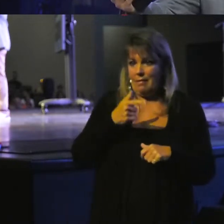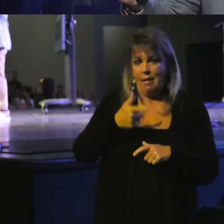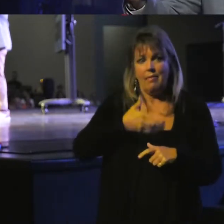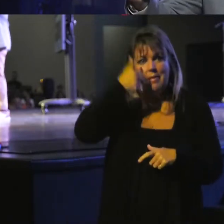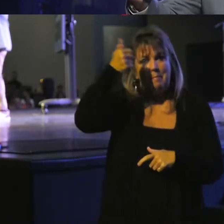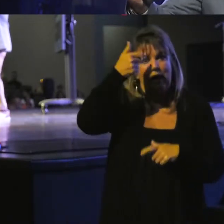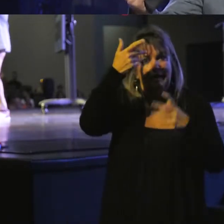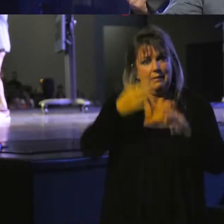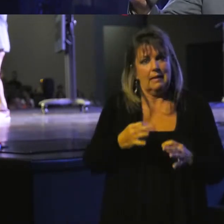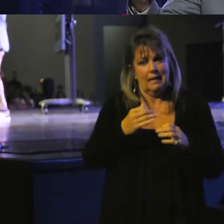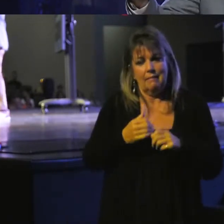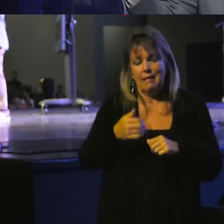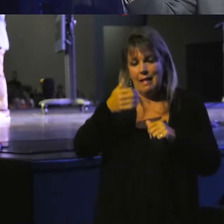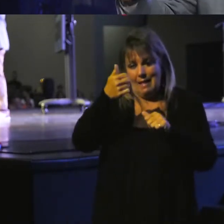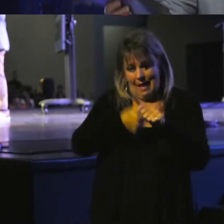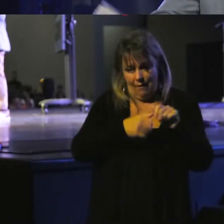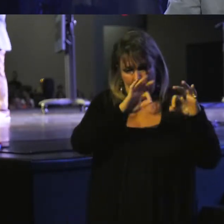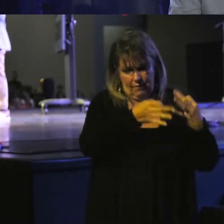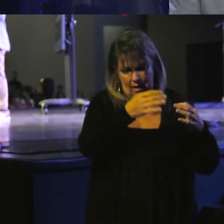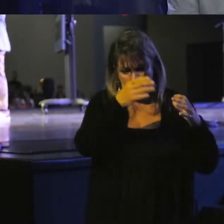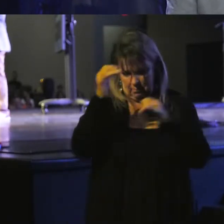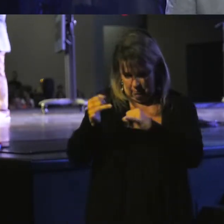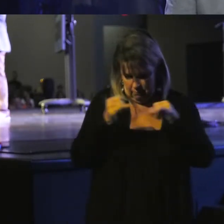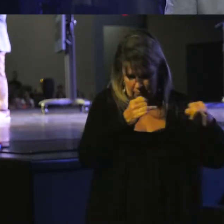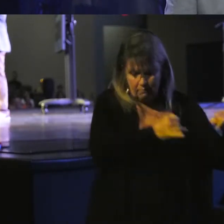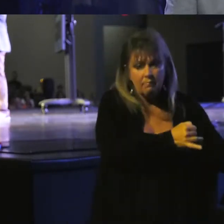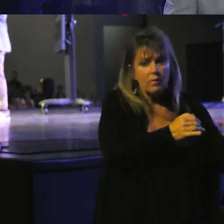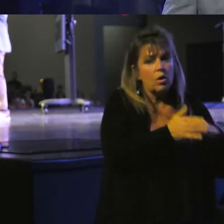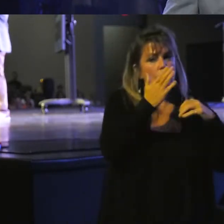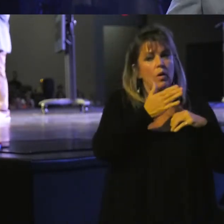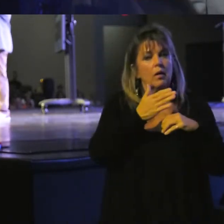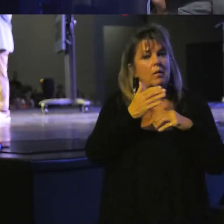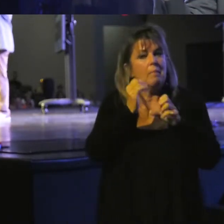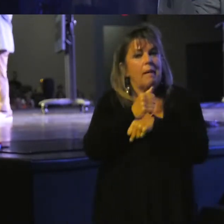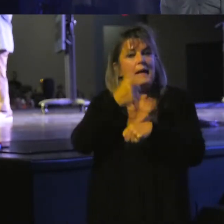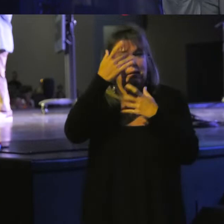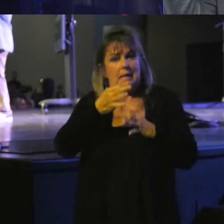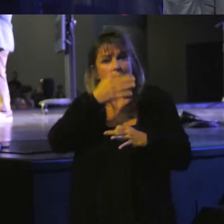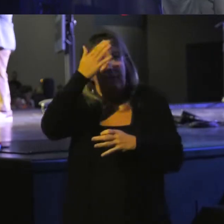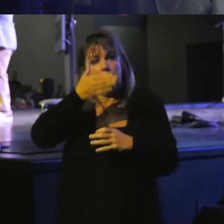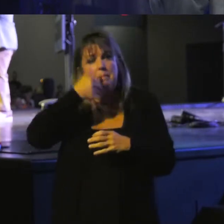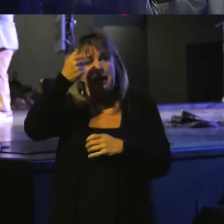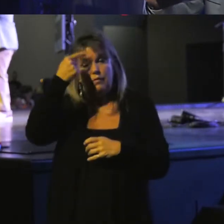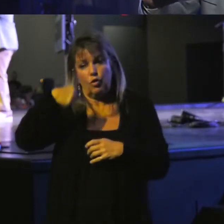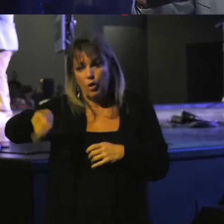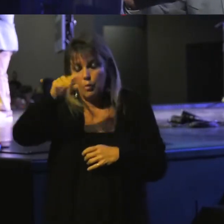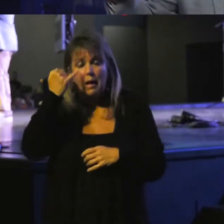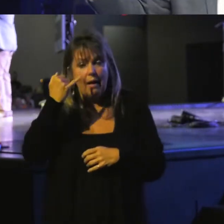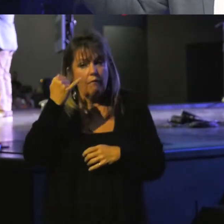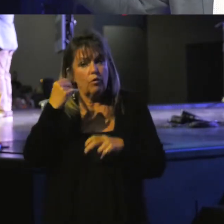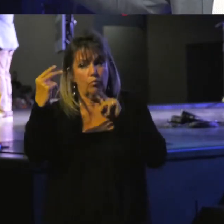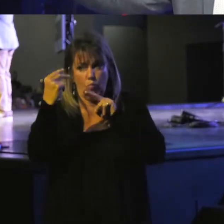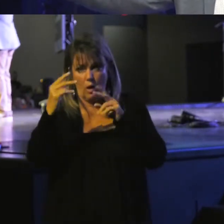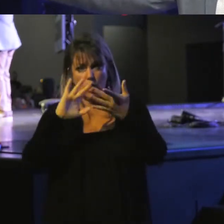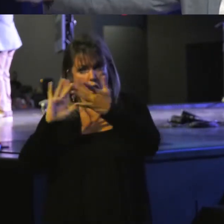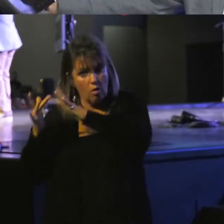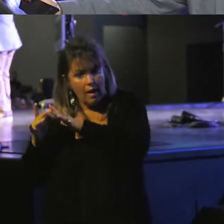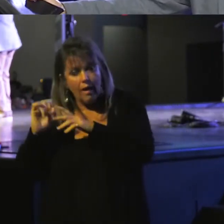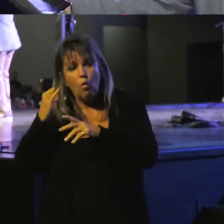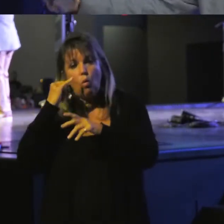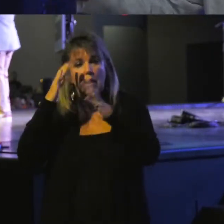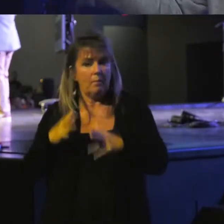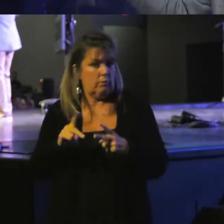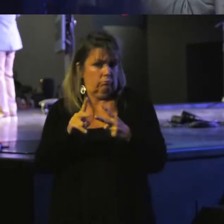make the decisions that's best for you. I'm going to be here and preach. And if you want to join us online, or you want to join us in